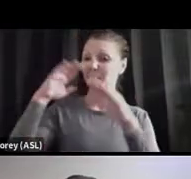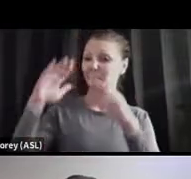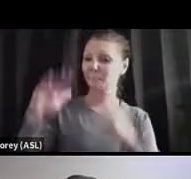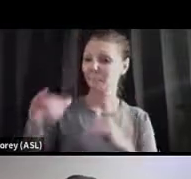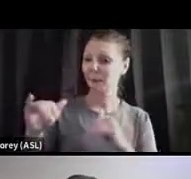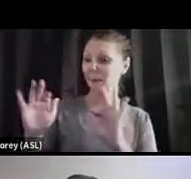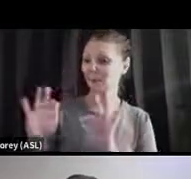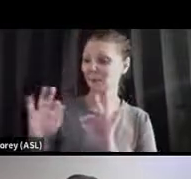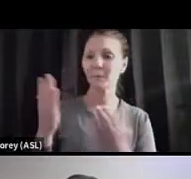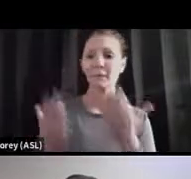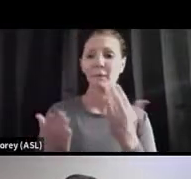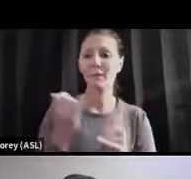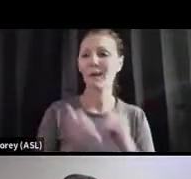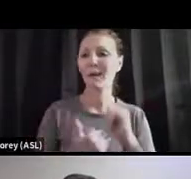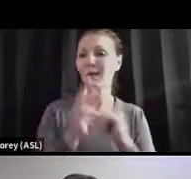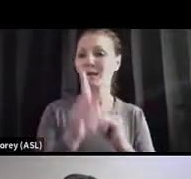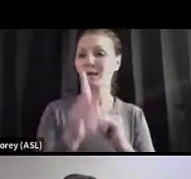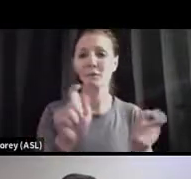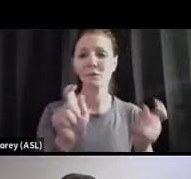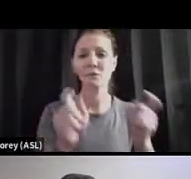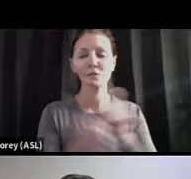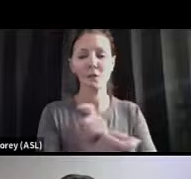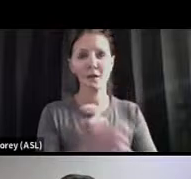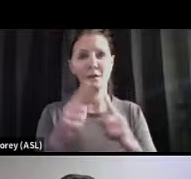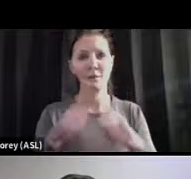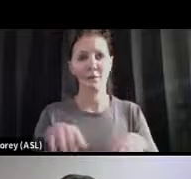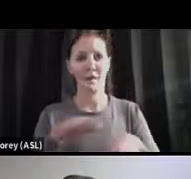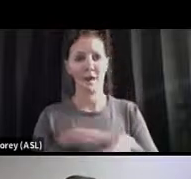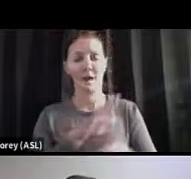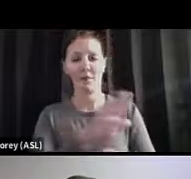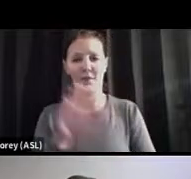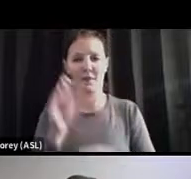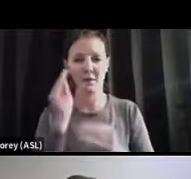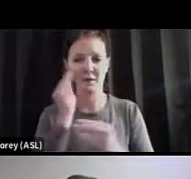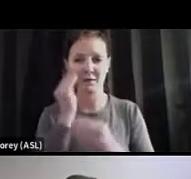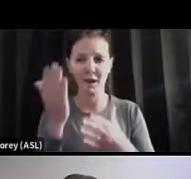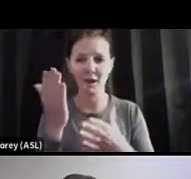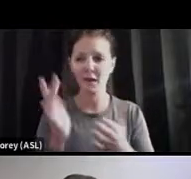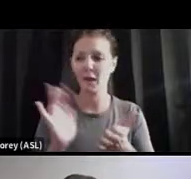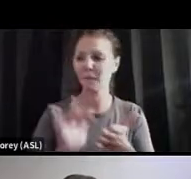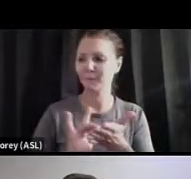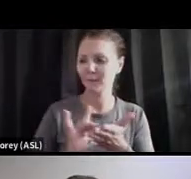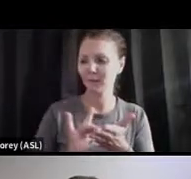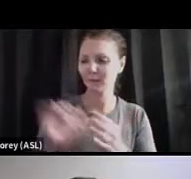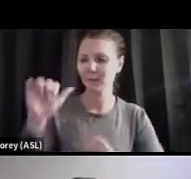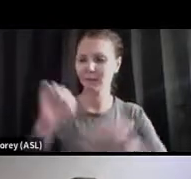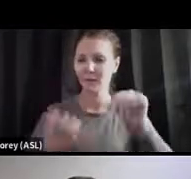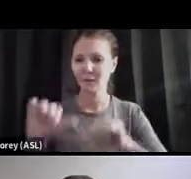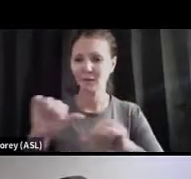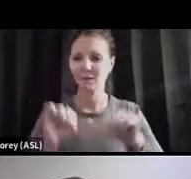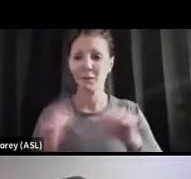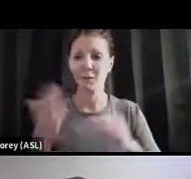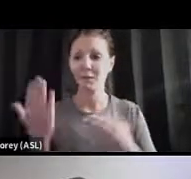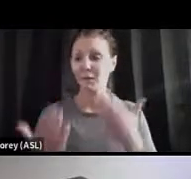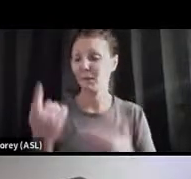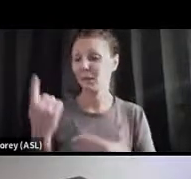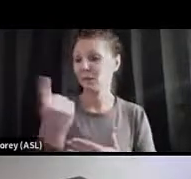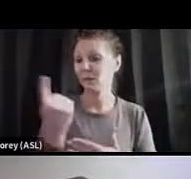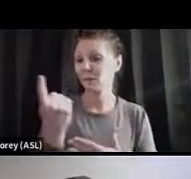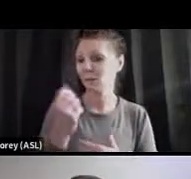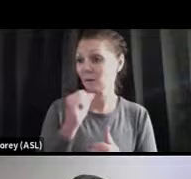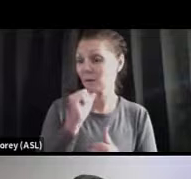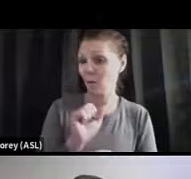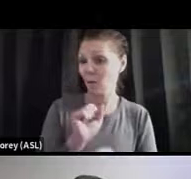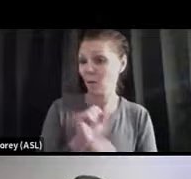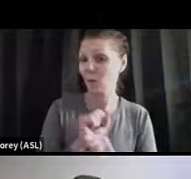out when we look at them through an eye of data. And medicine and science may not always hold up. And some things certainly